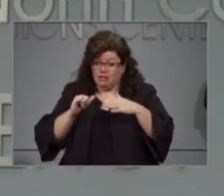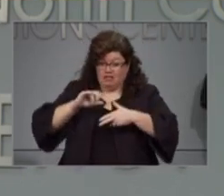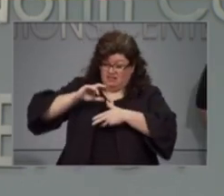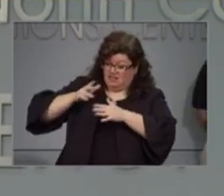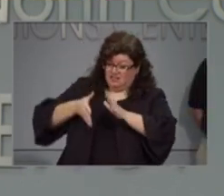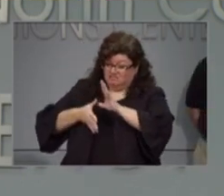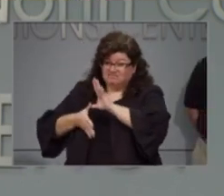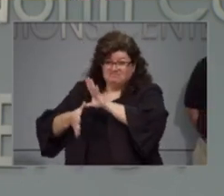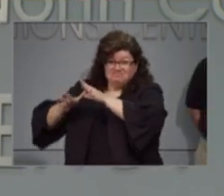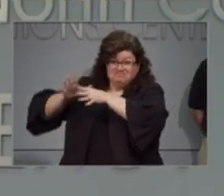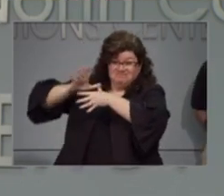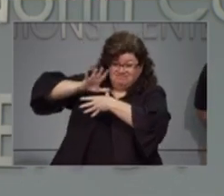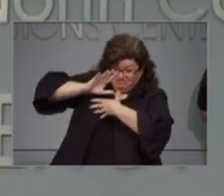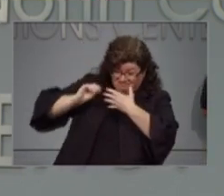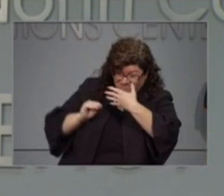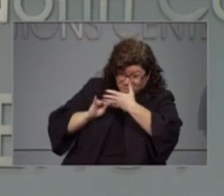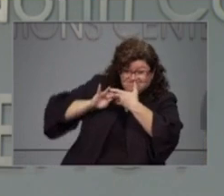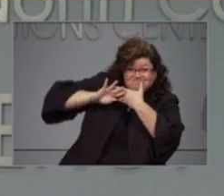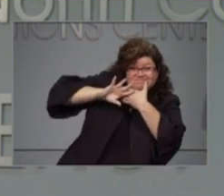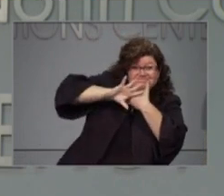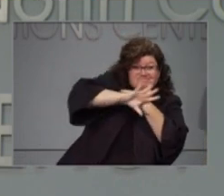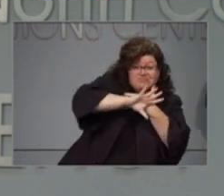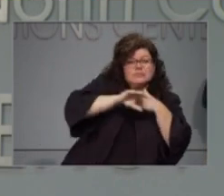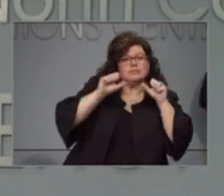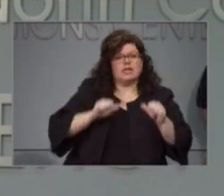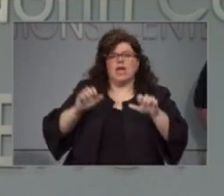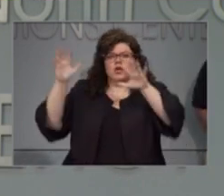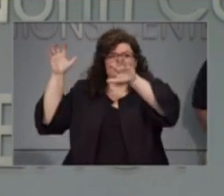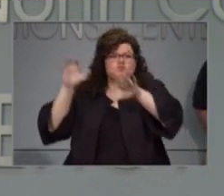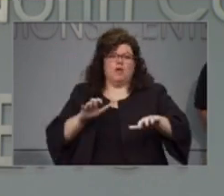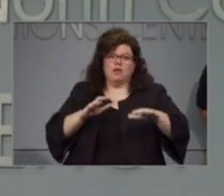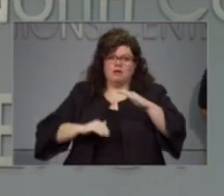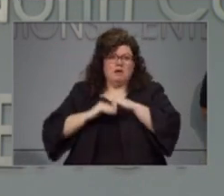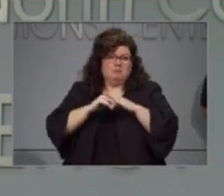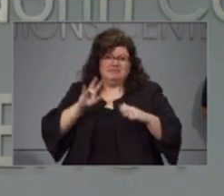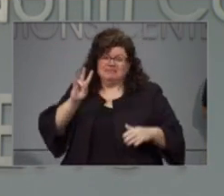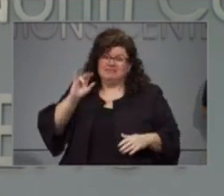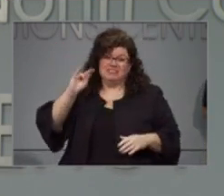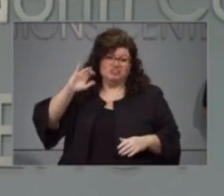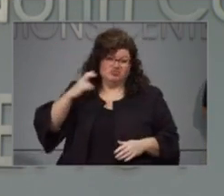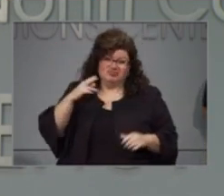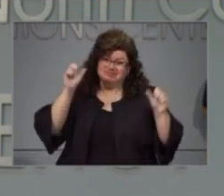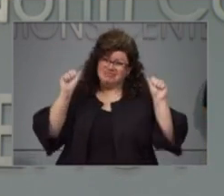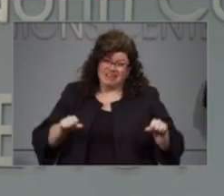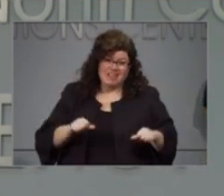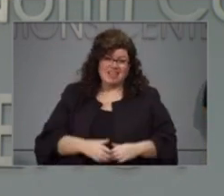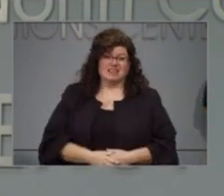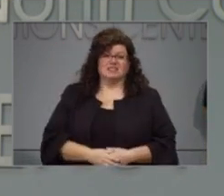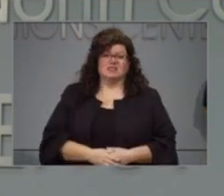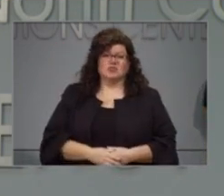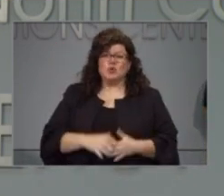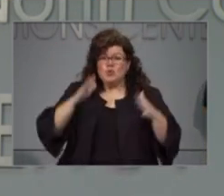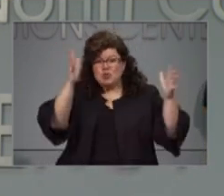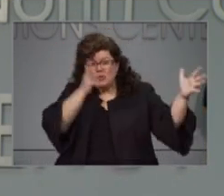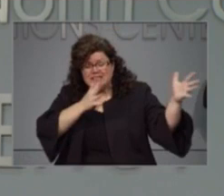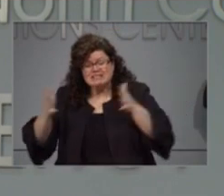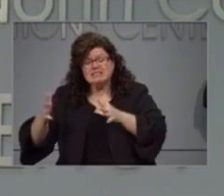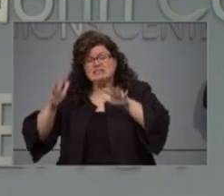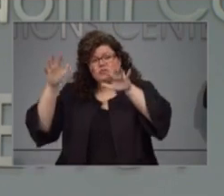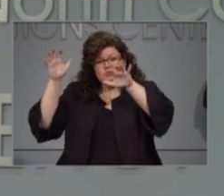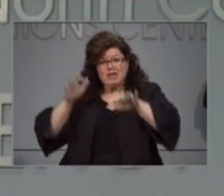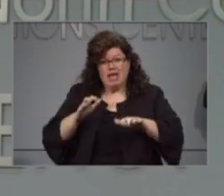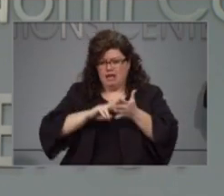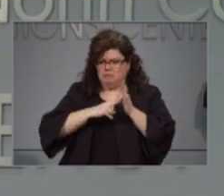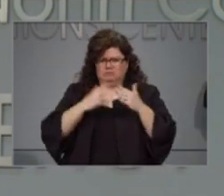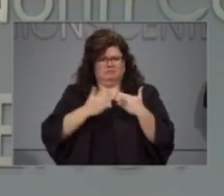prepared for a lot of rain, as much as seven inches in some places. The rain combined with high winds can lead to